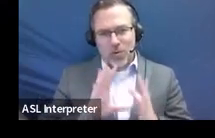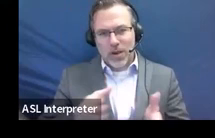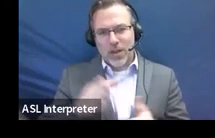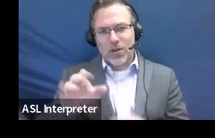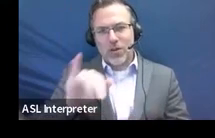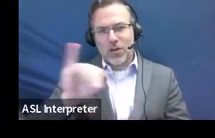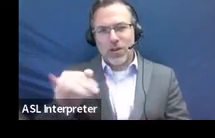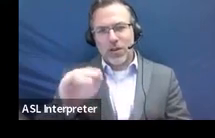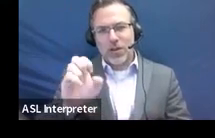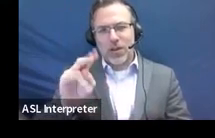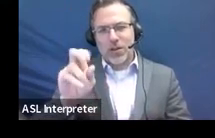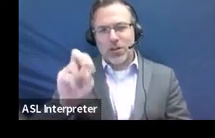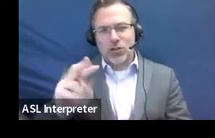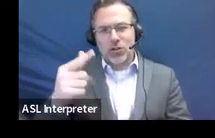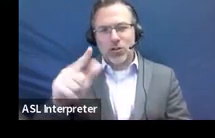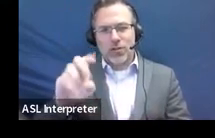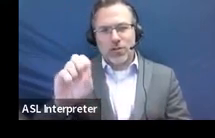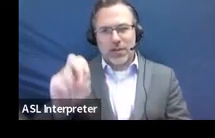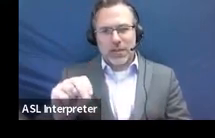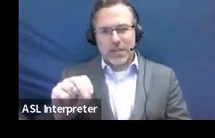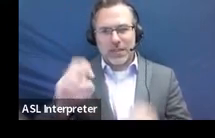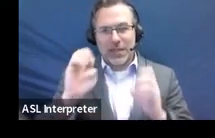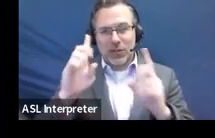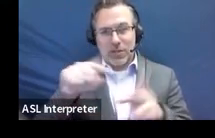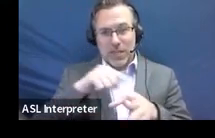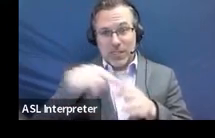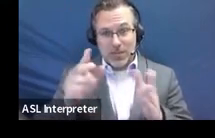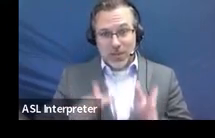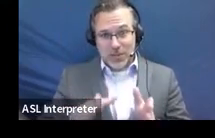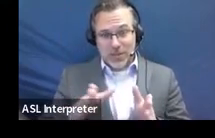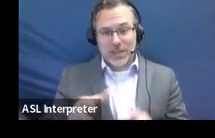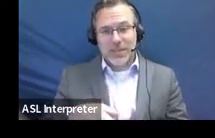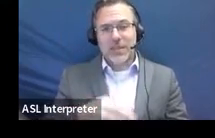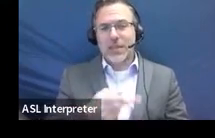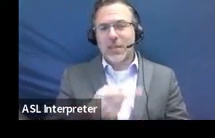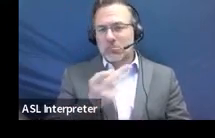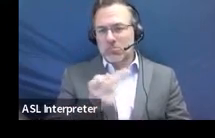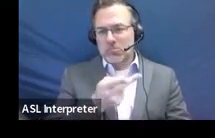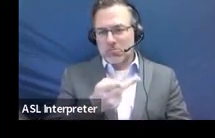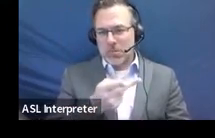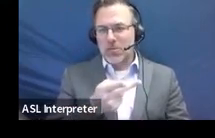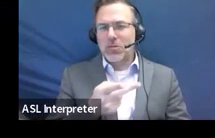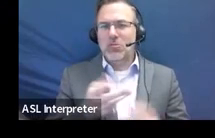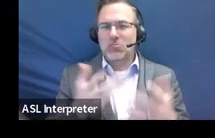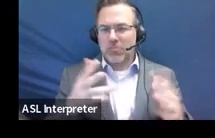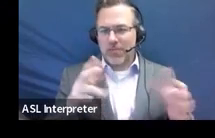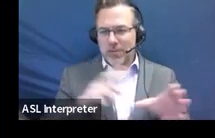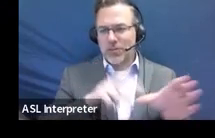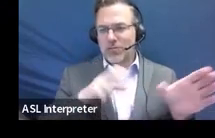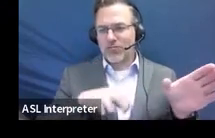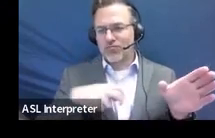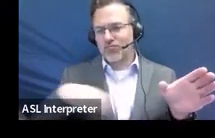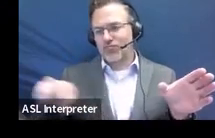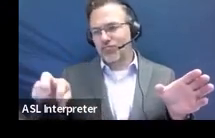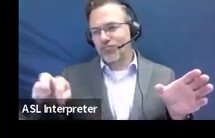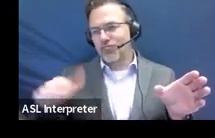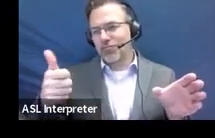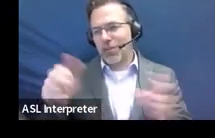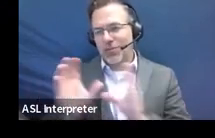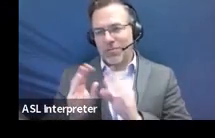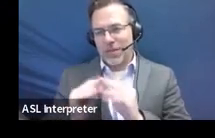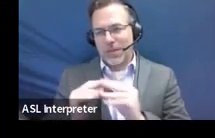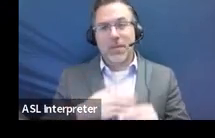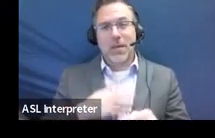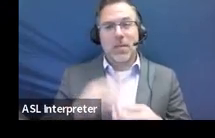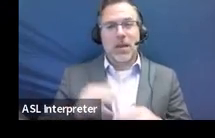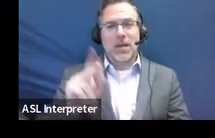is one of the educational specialists on the team. And they have gone off to another meeting. So my name is